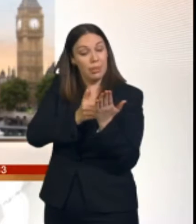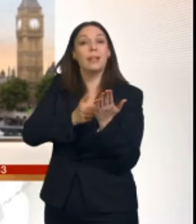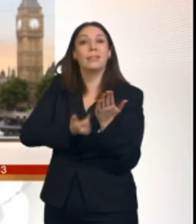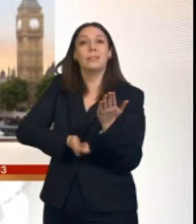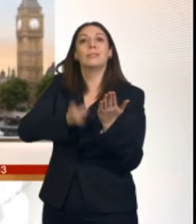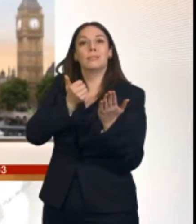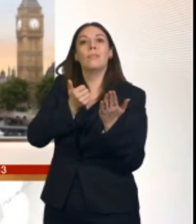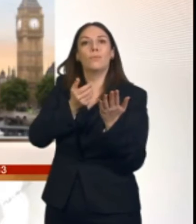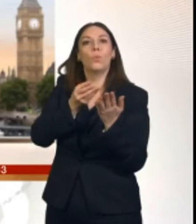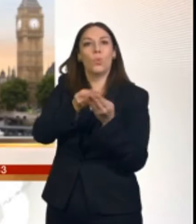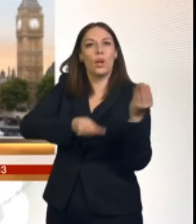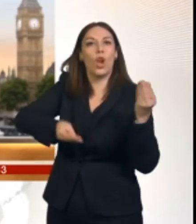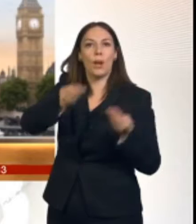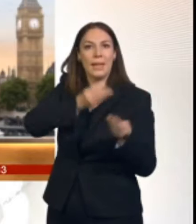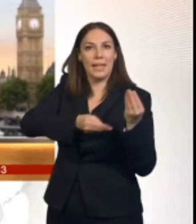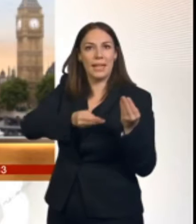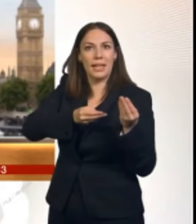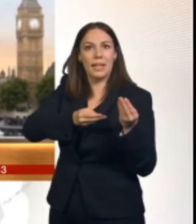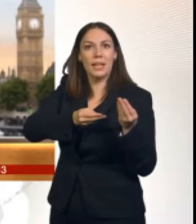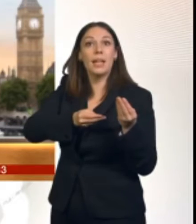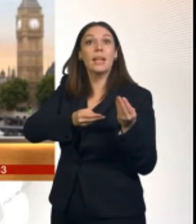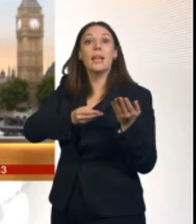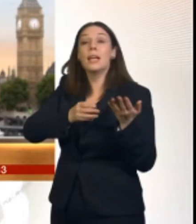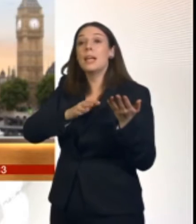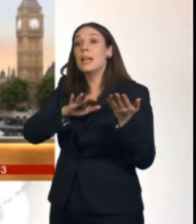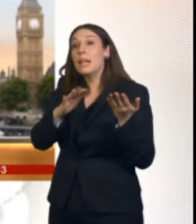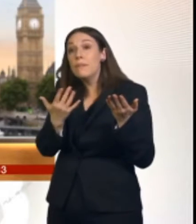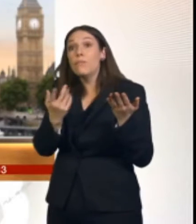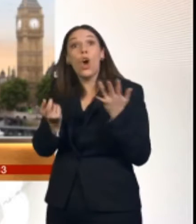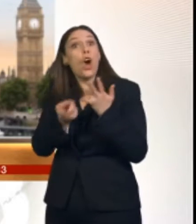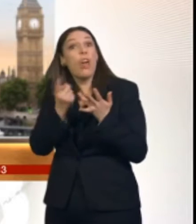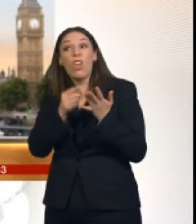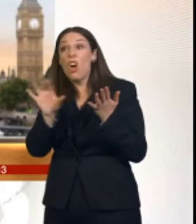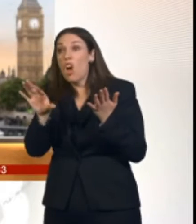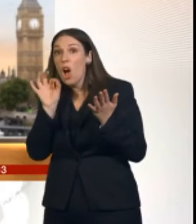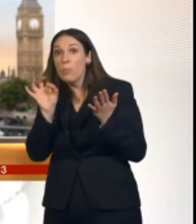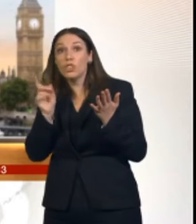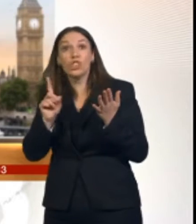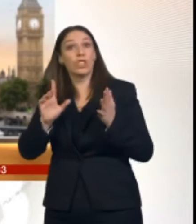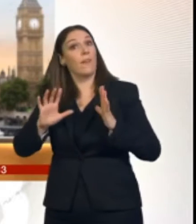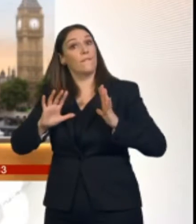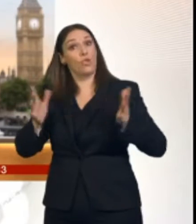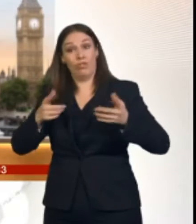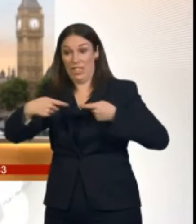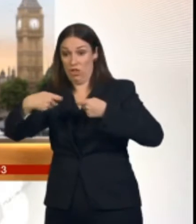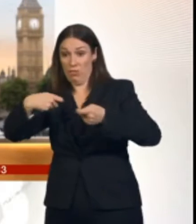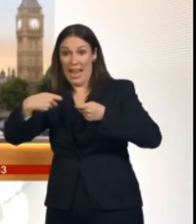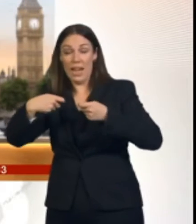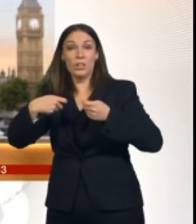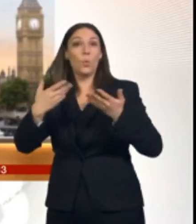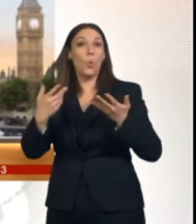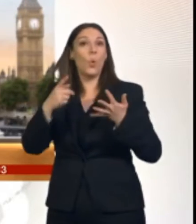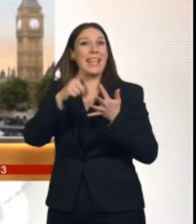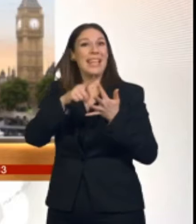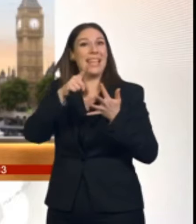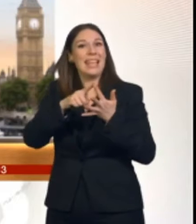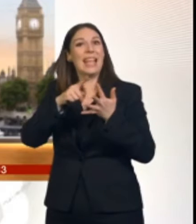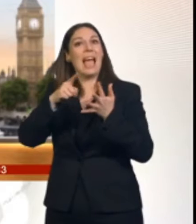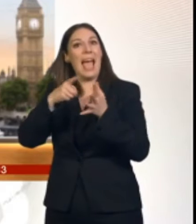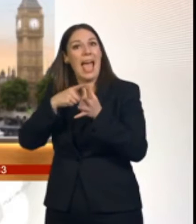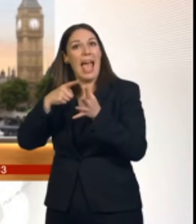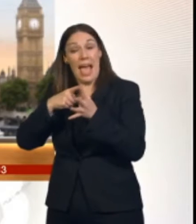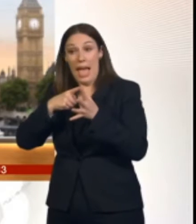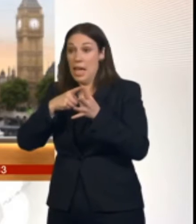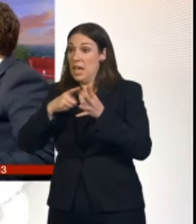agreement, even if that were available. Better than being in the EEA. Certainly far better than a no deal